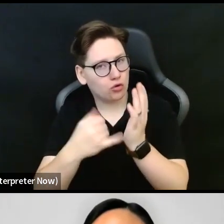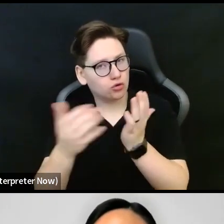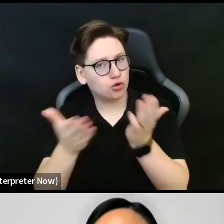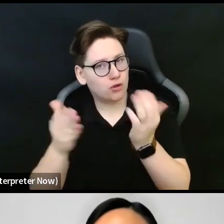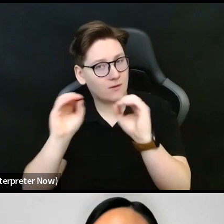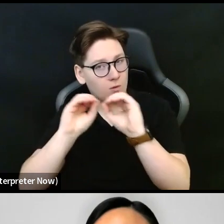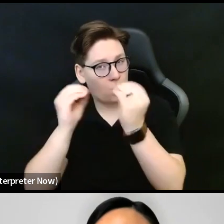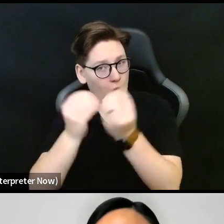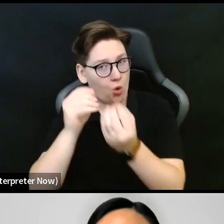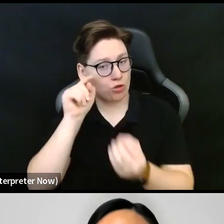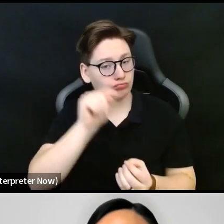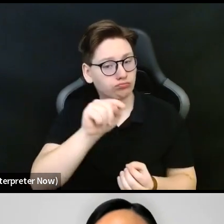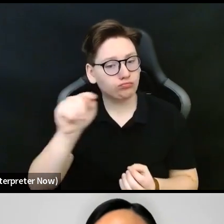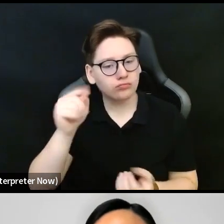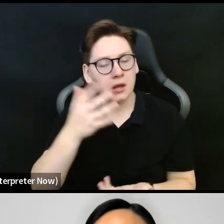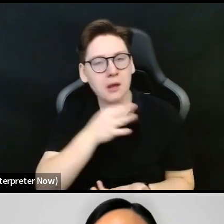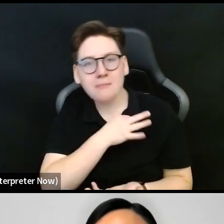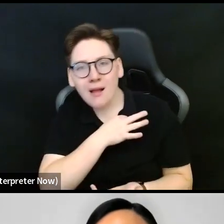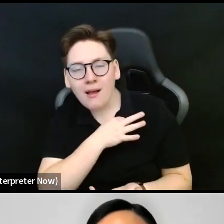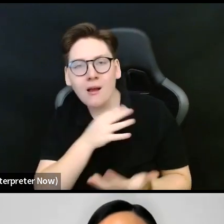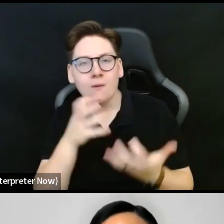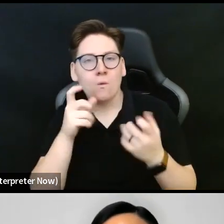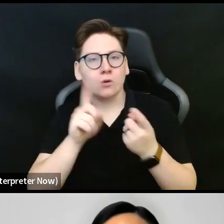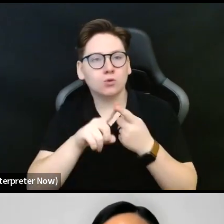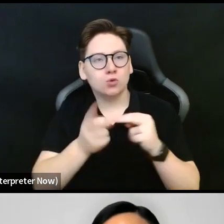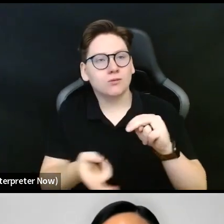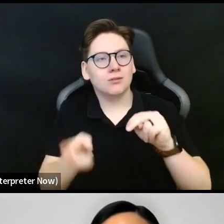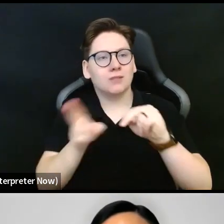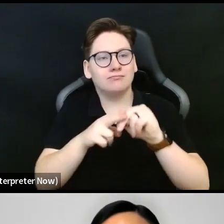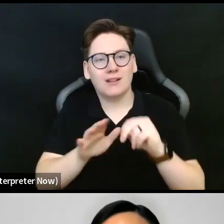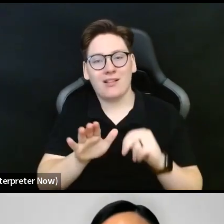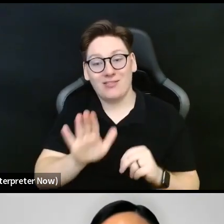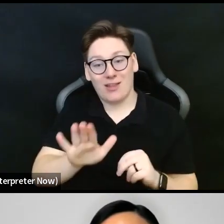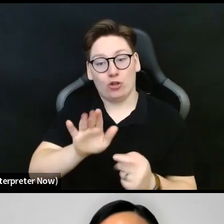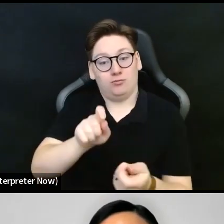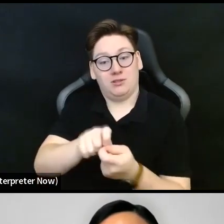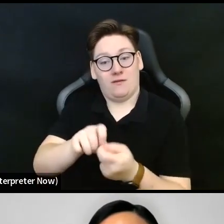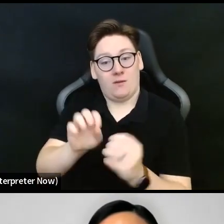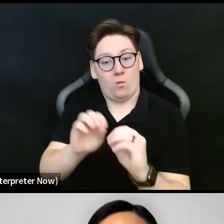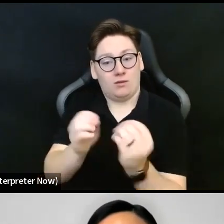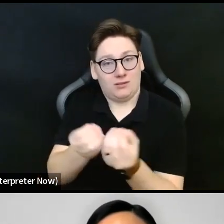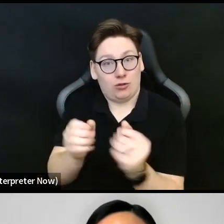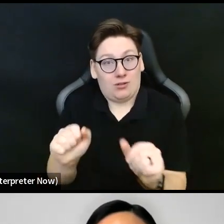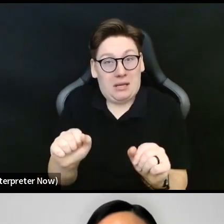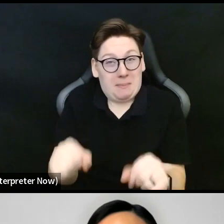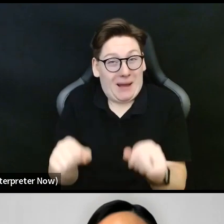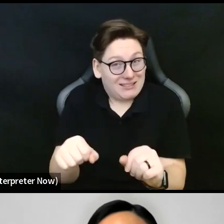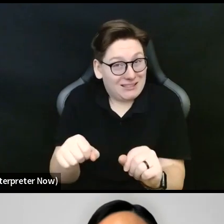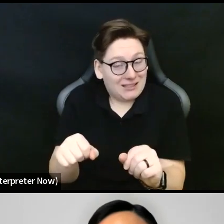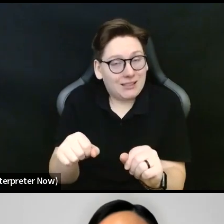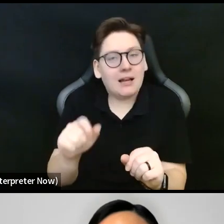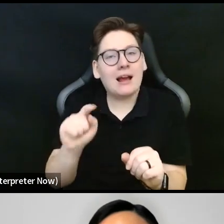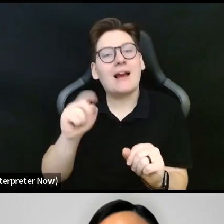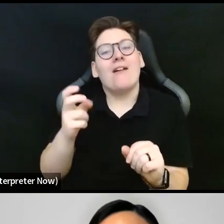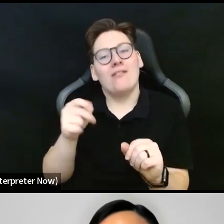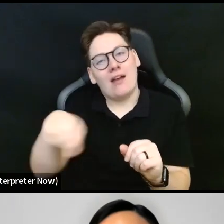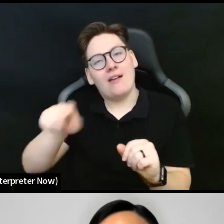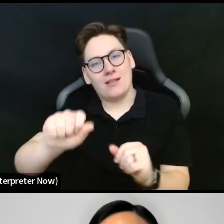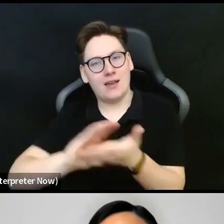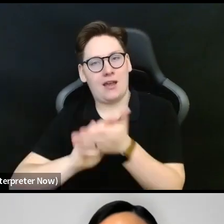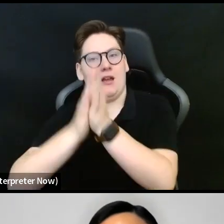applying, looking to strengthen the capacity of their organization as it, you know, then goes on to serve